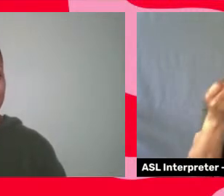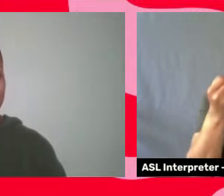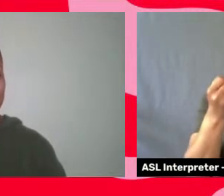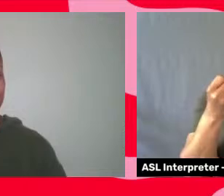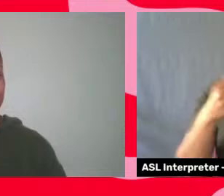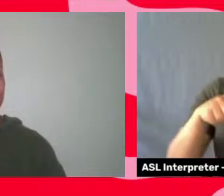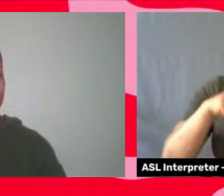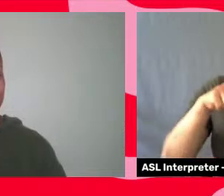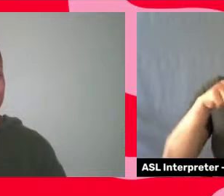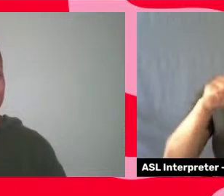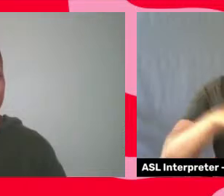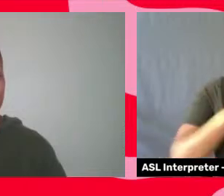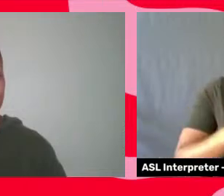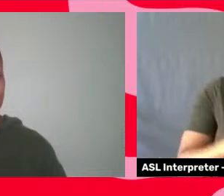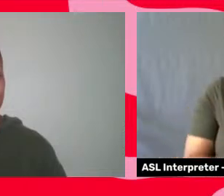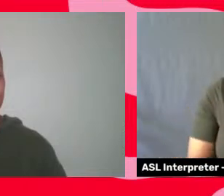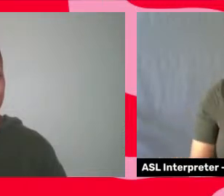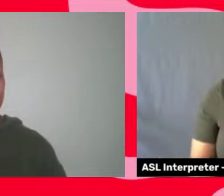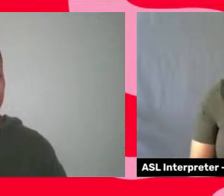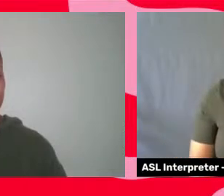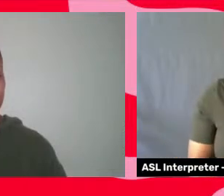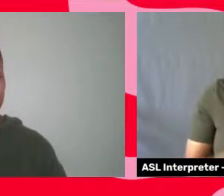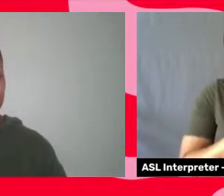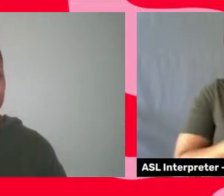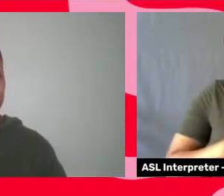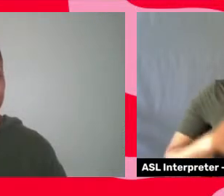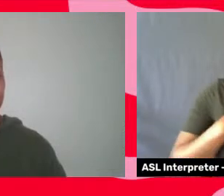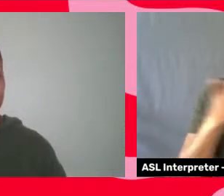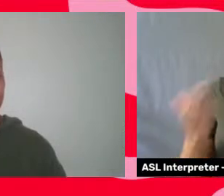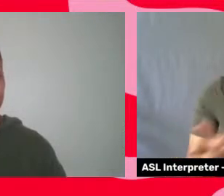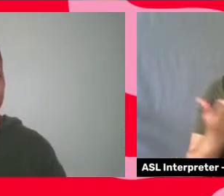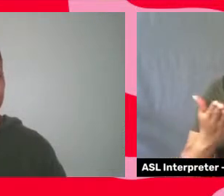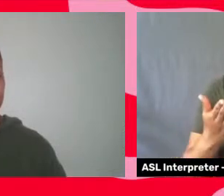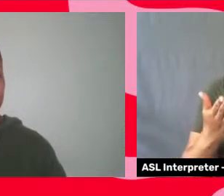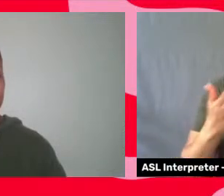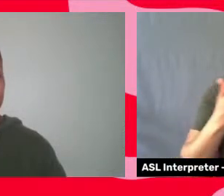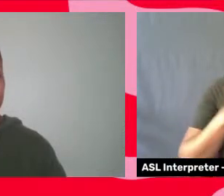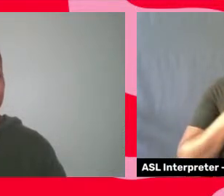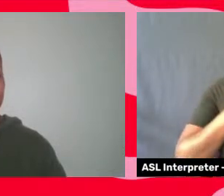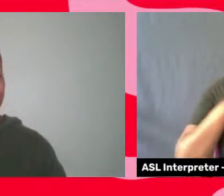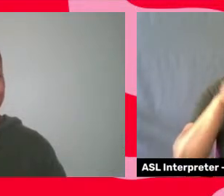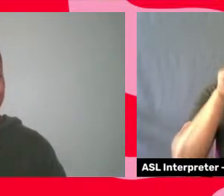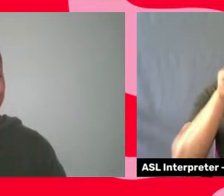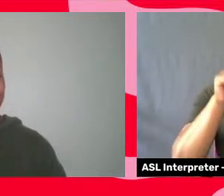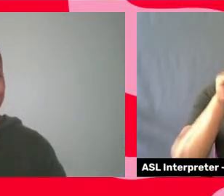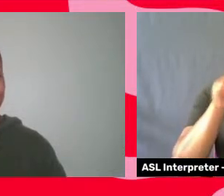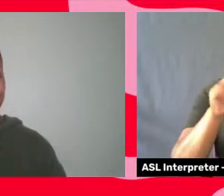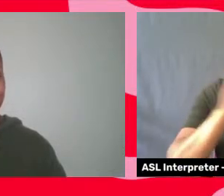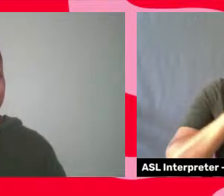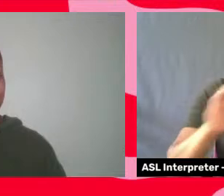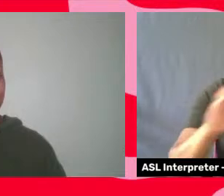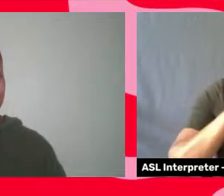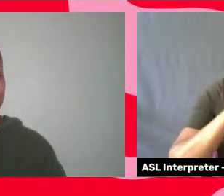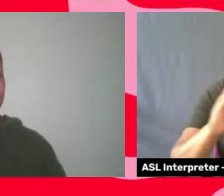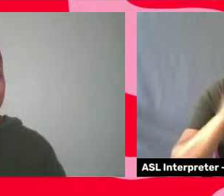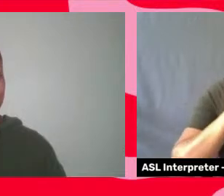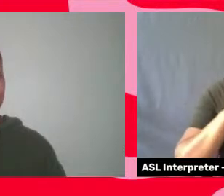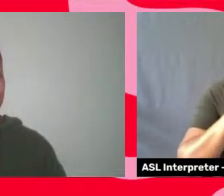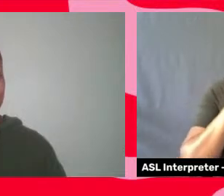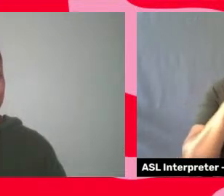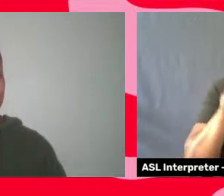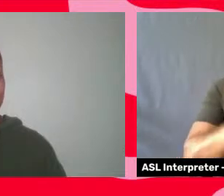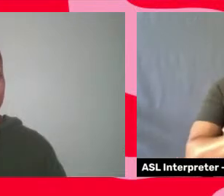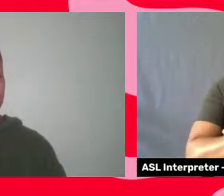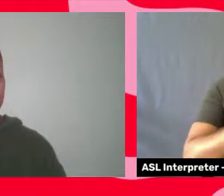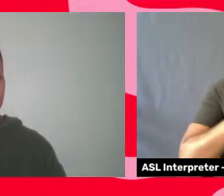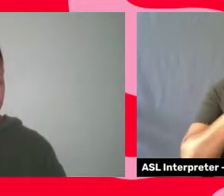years. So, it's a pleasure to be here, and I'm looking forward deeply to the conversation. I really enjoyed this film, and it has so